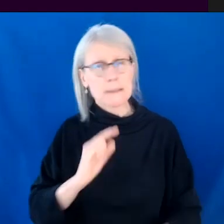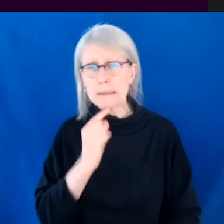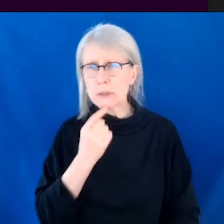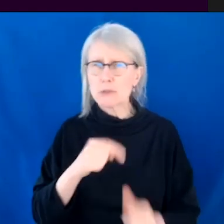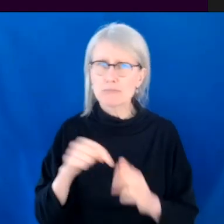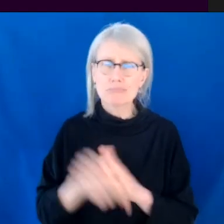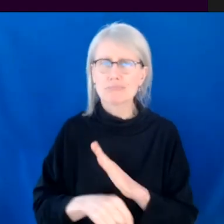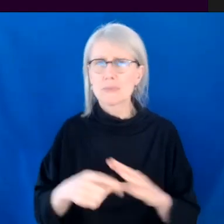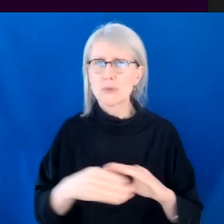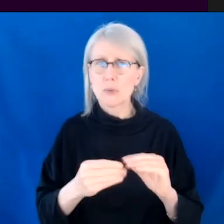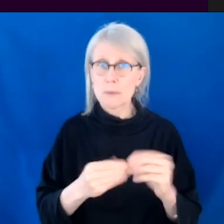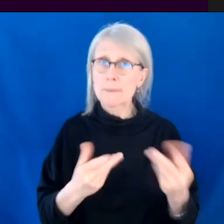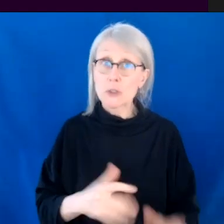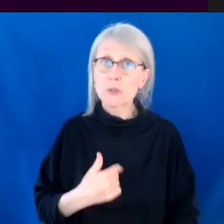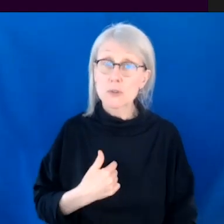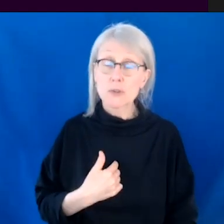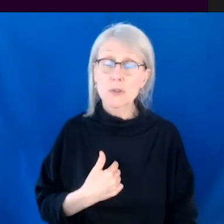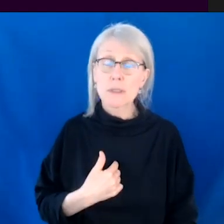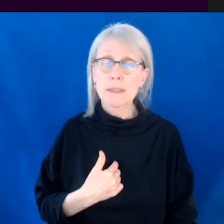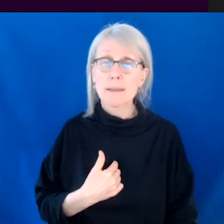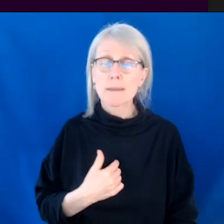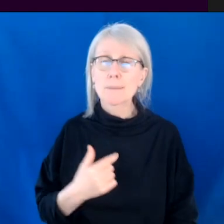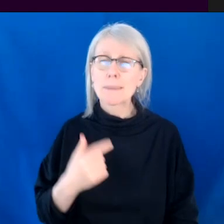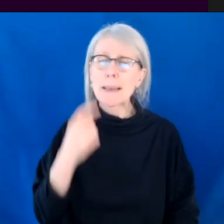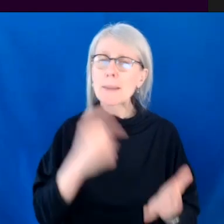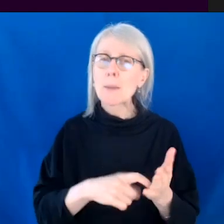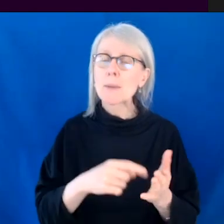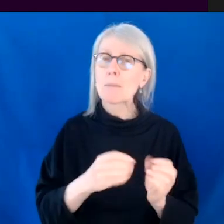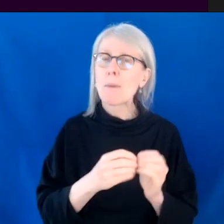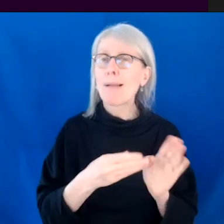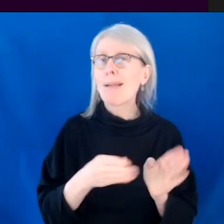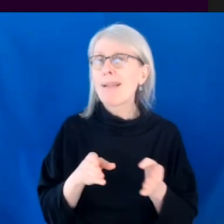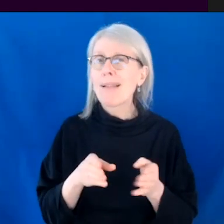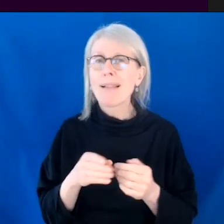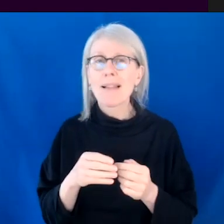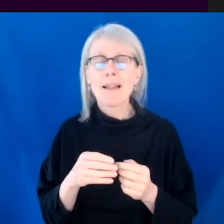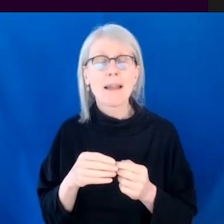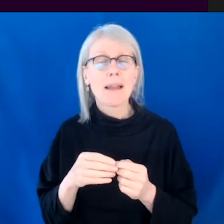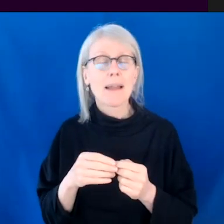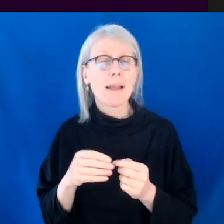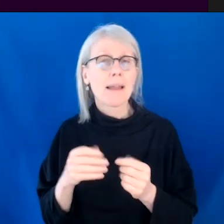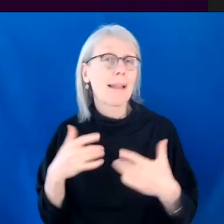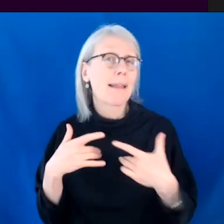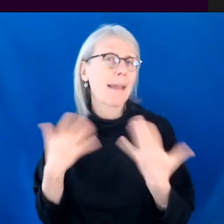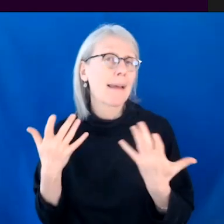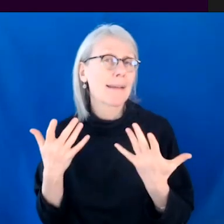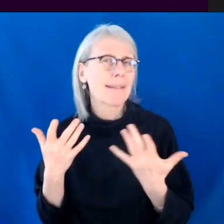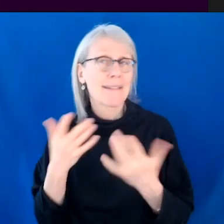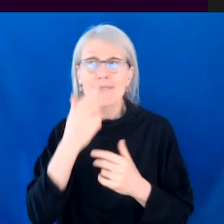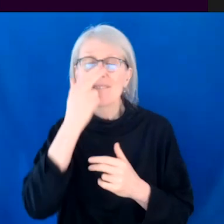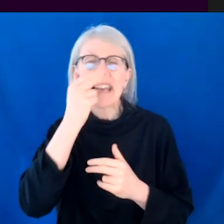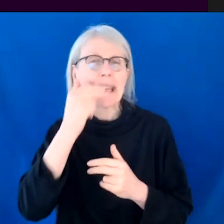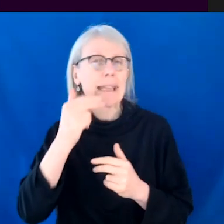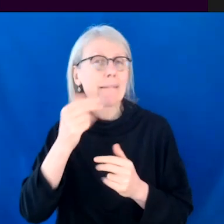but I am very often the person who is kind of pitching the lighter moment or a